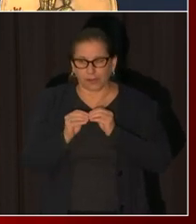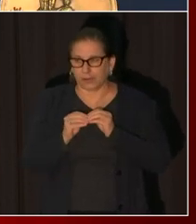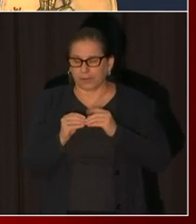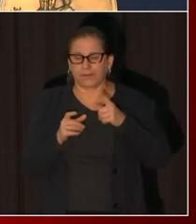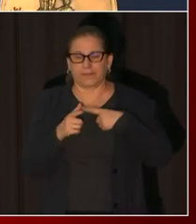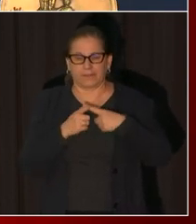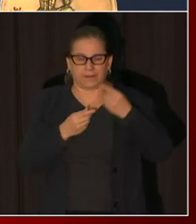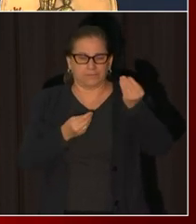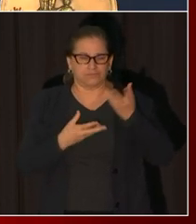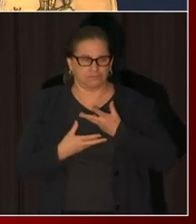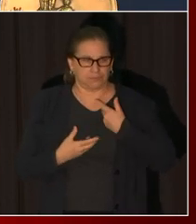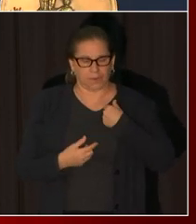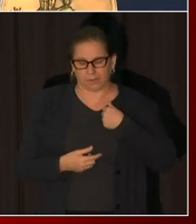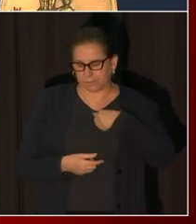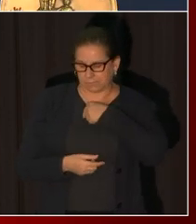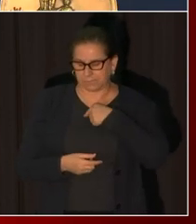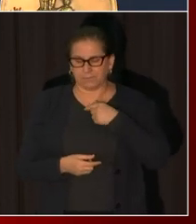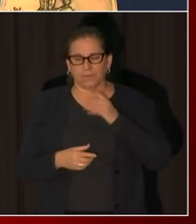consider it